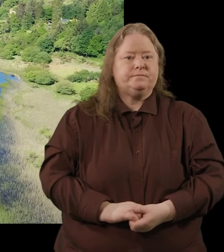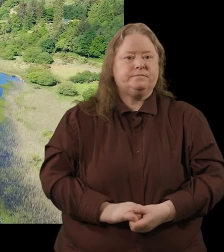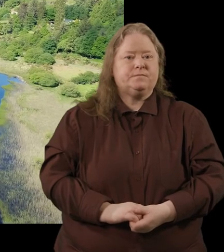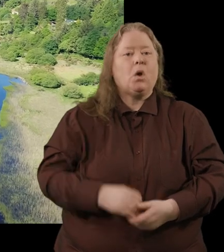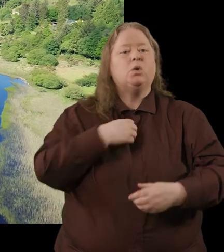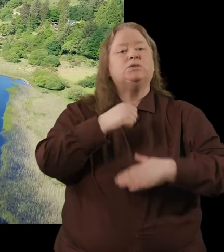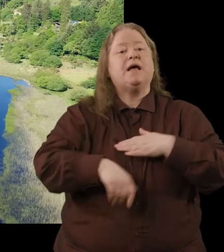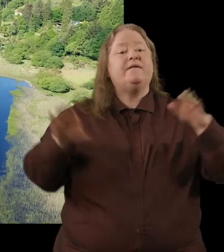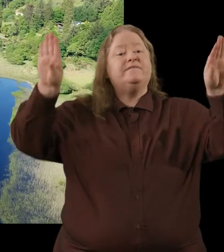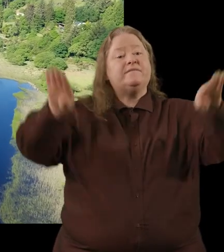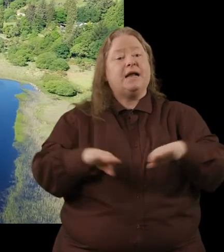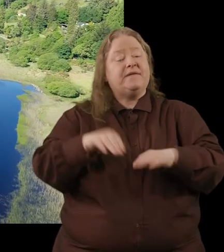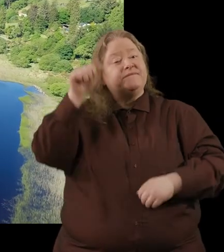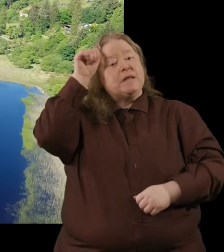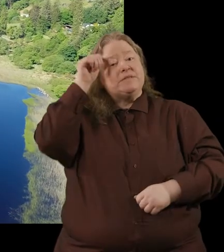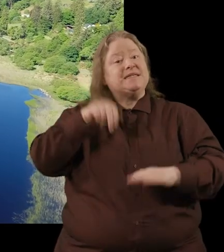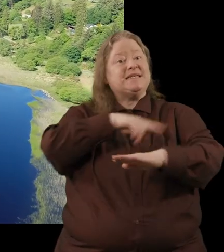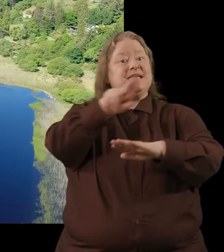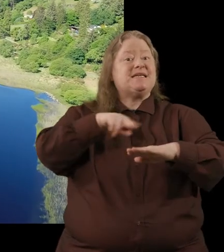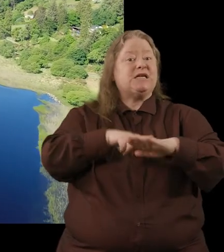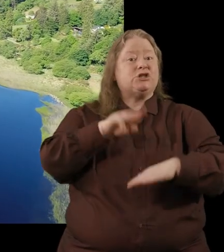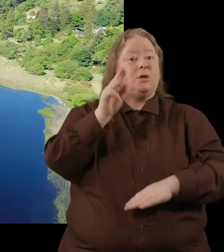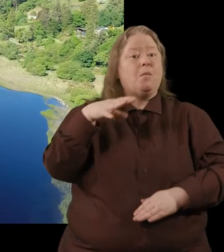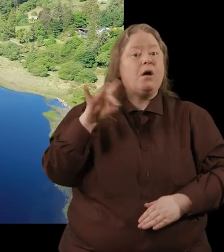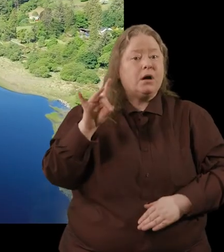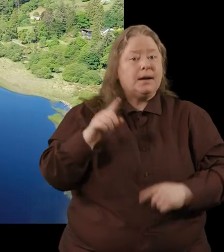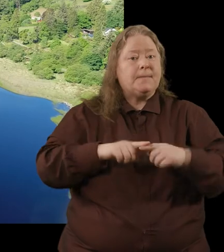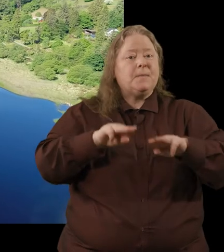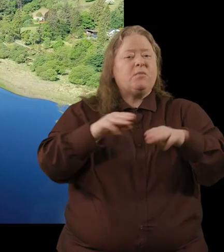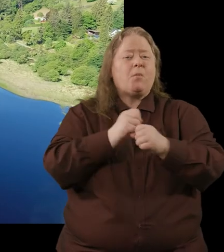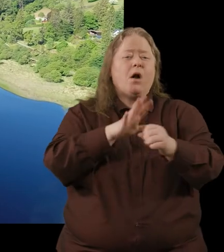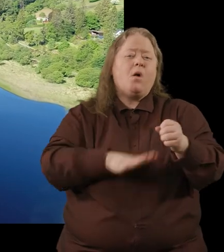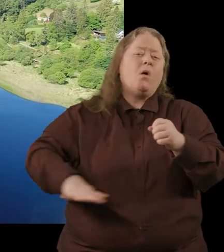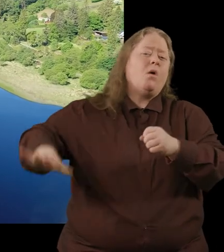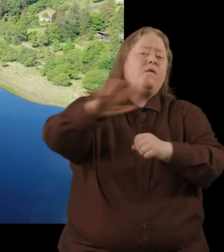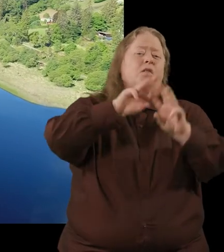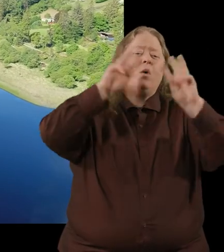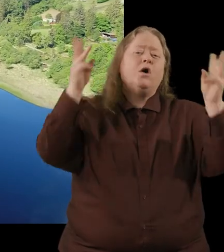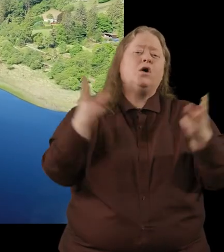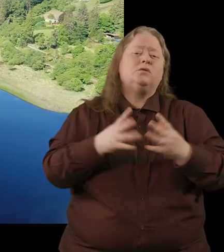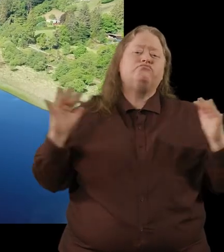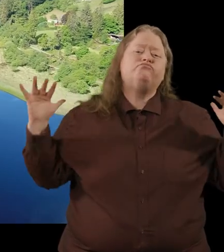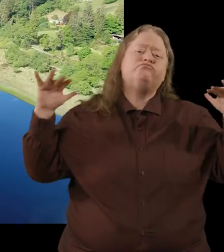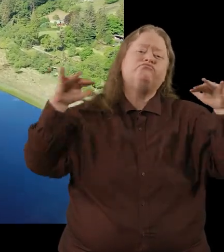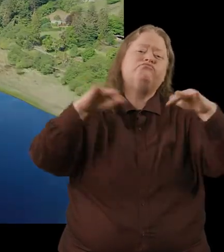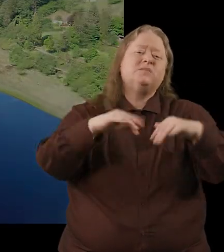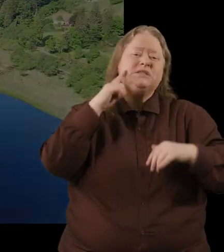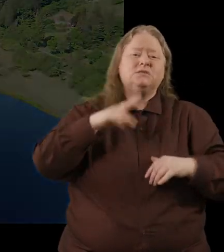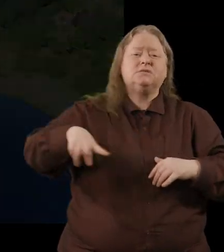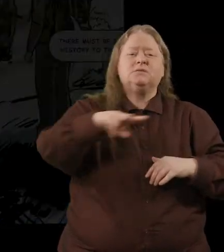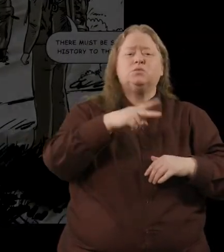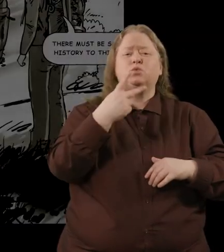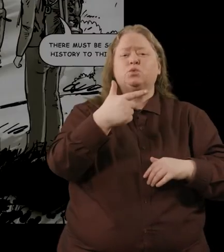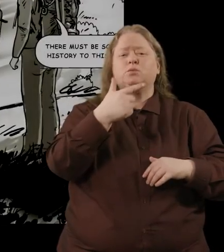today the valley is famous as a national park and people from all over the world visit to see the scenery and the two beautiful lakes